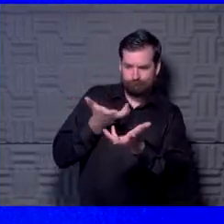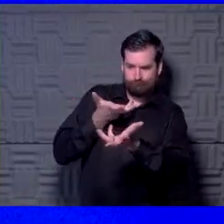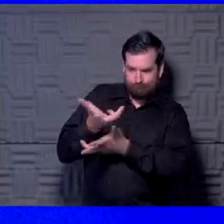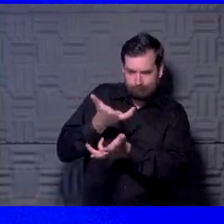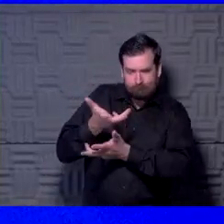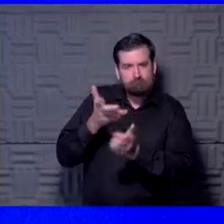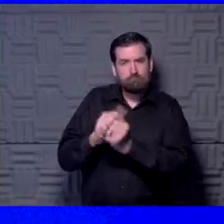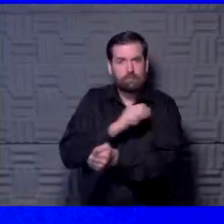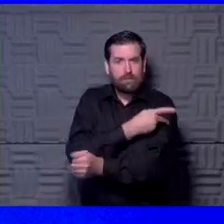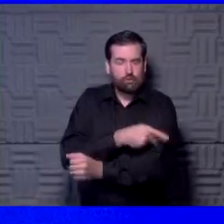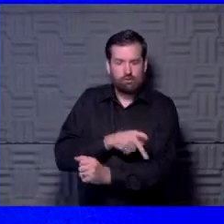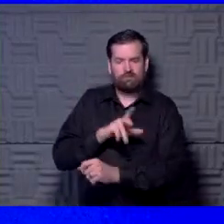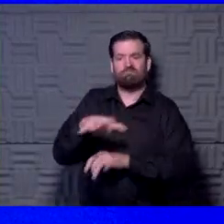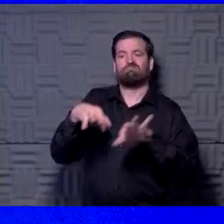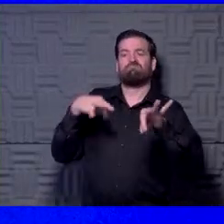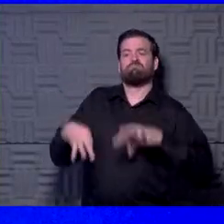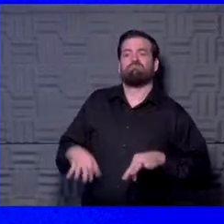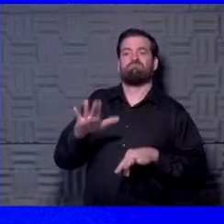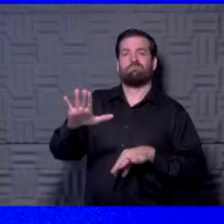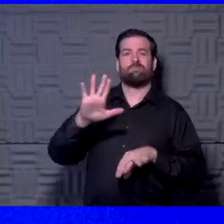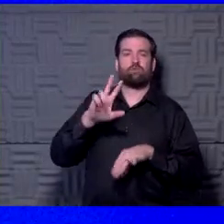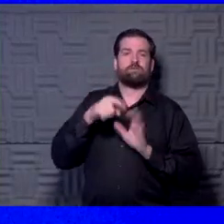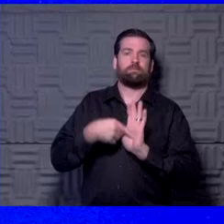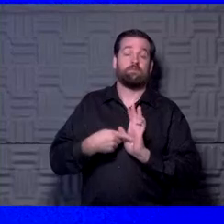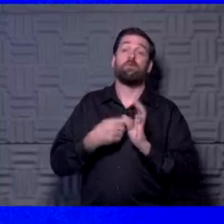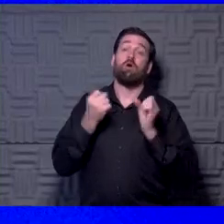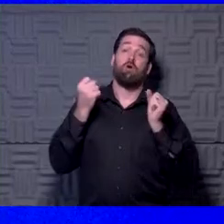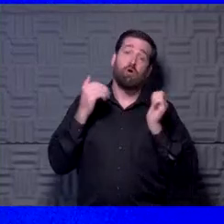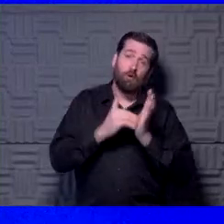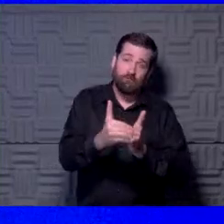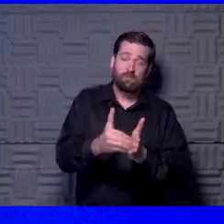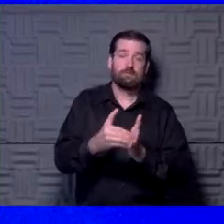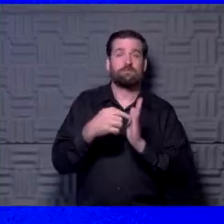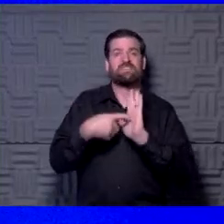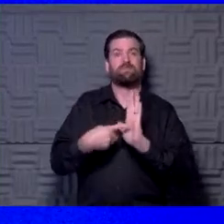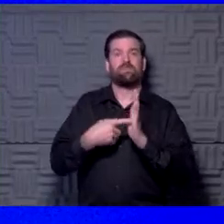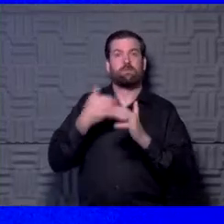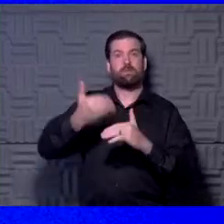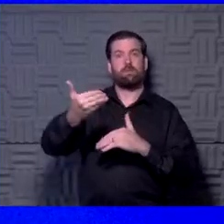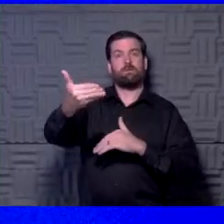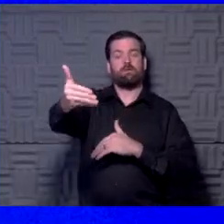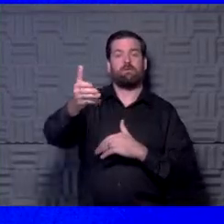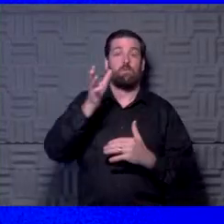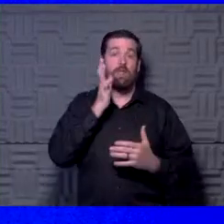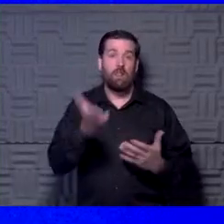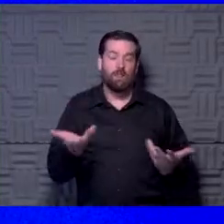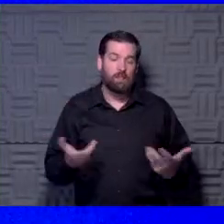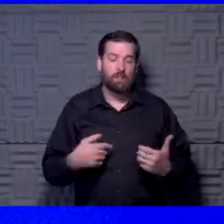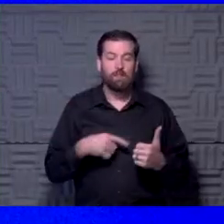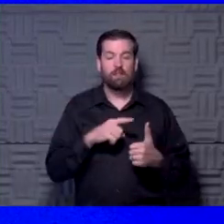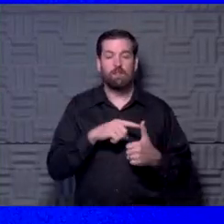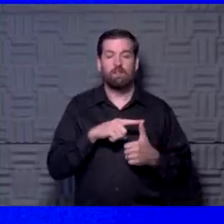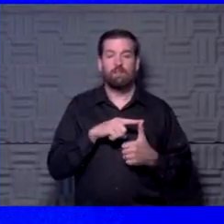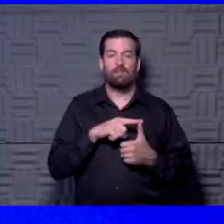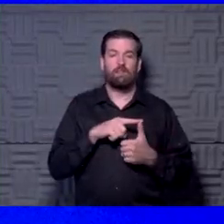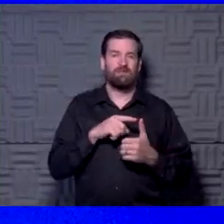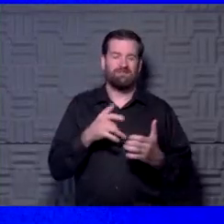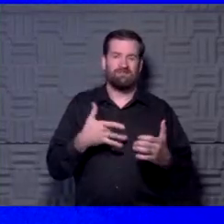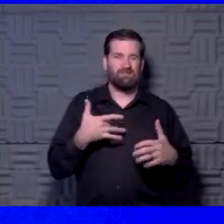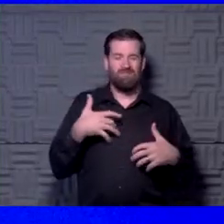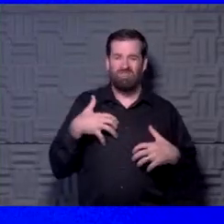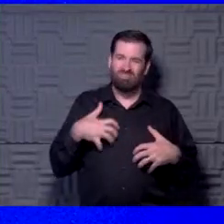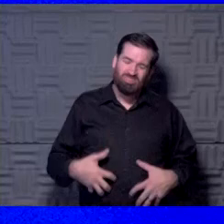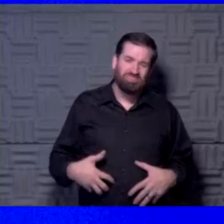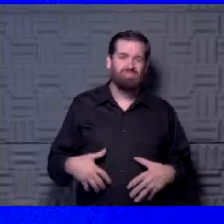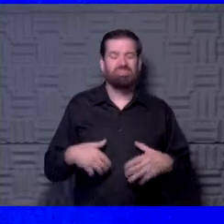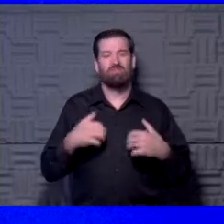about their symptoms. So obviously, a lot of the symptoms that are going to be persistent afterward are going to be malaise, which is just feeling bad,